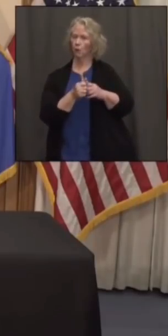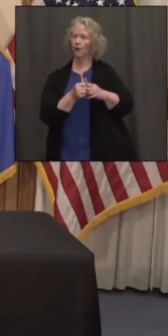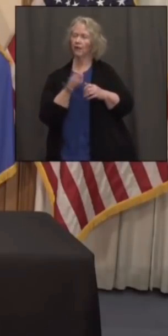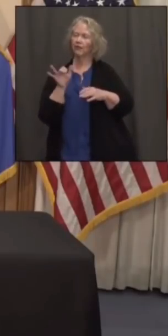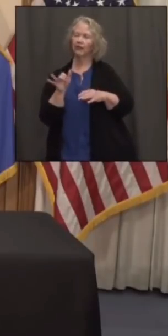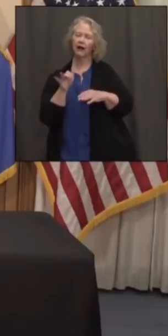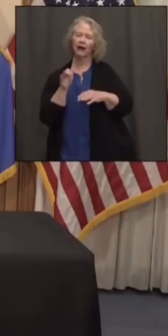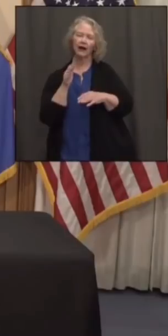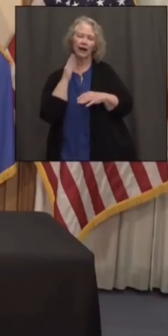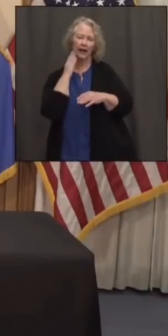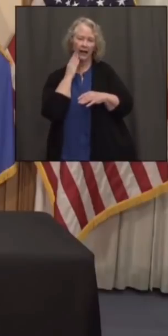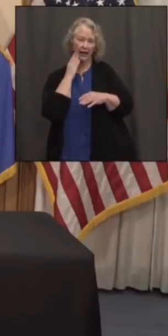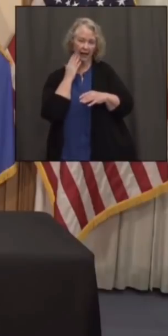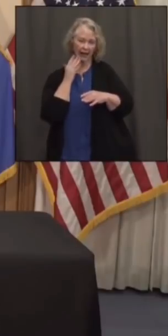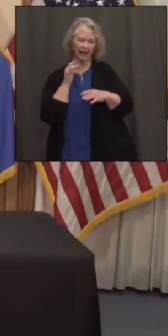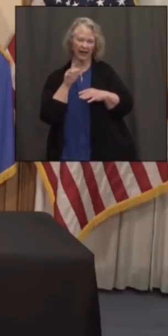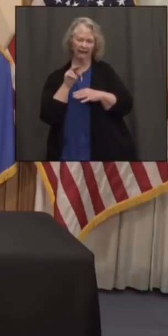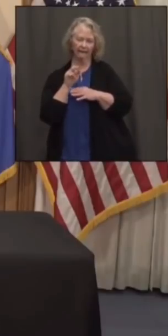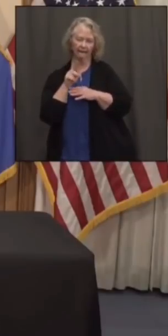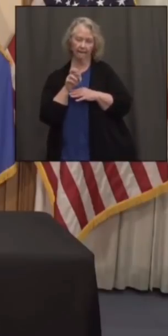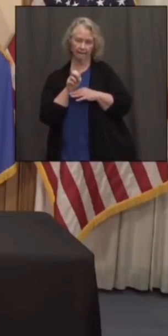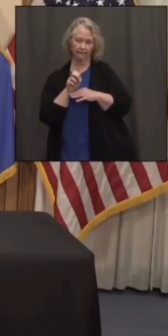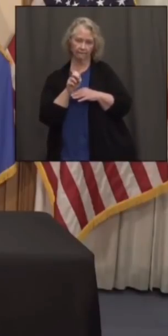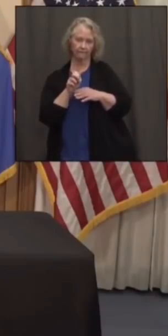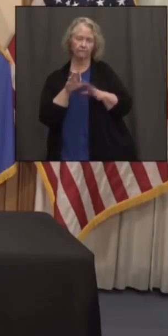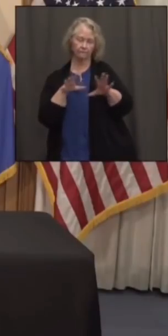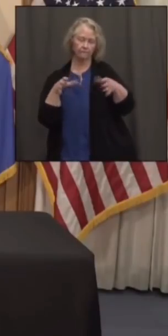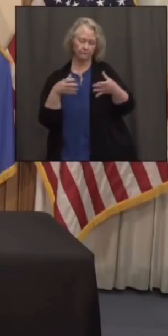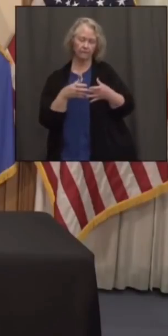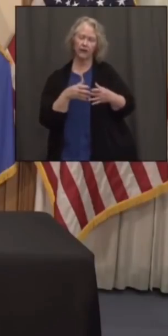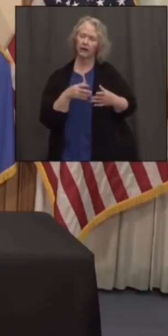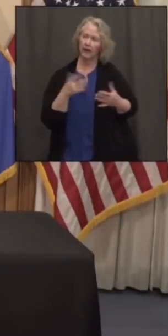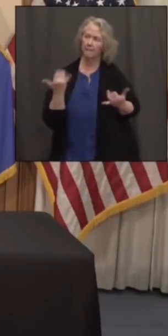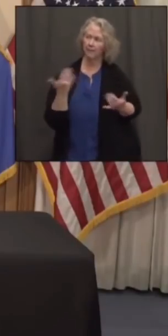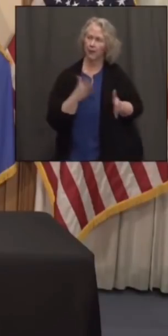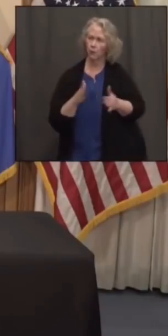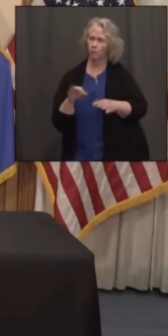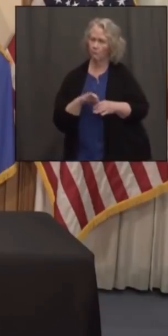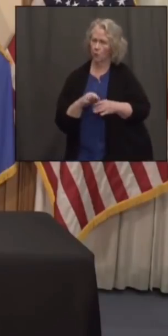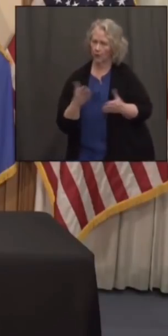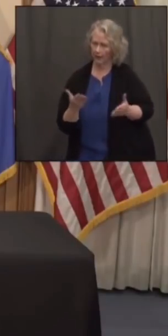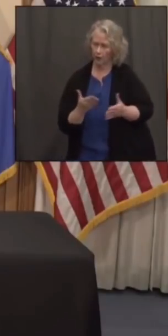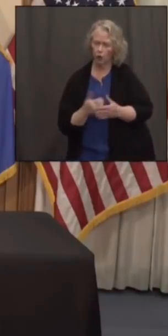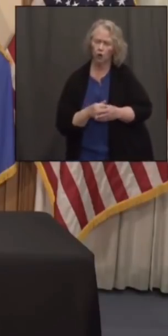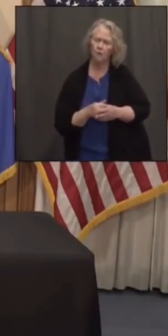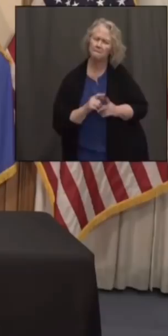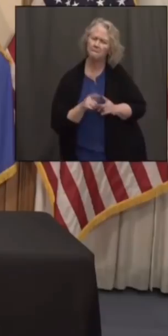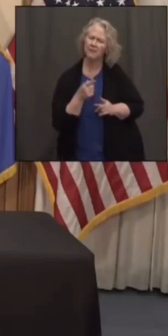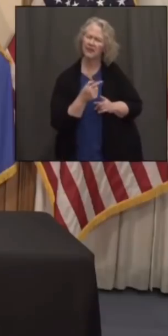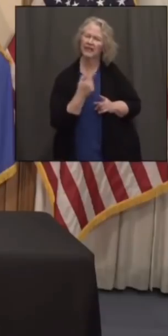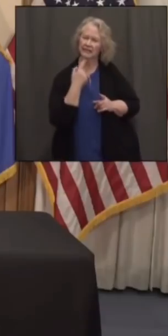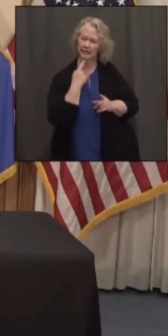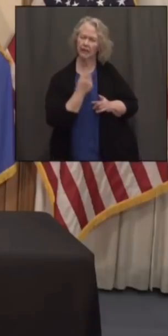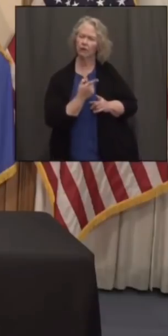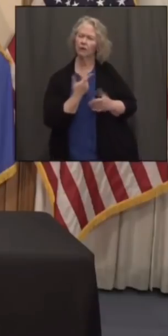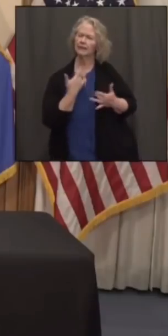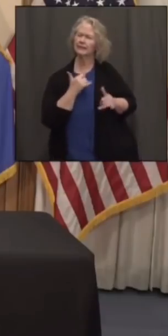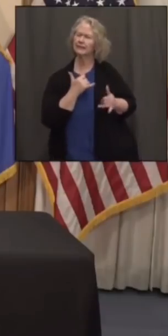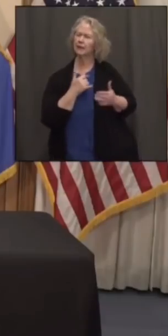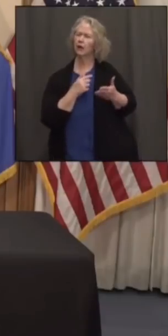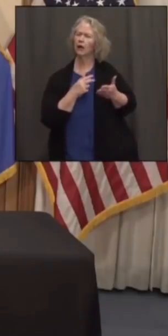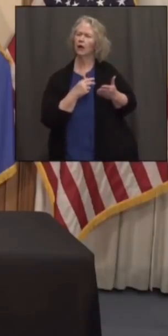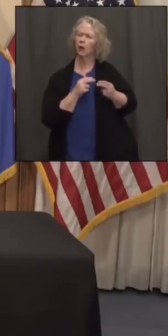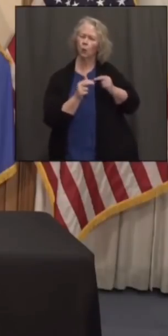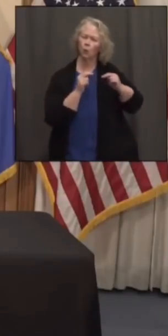And in the same, and it's up for a vote tonight in the House, at the same time, they put out a statement saying that they are negotiating with your